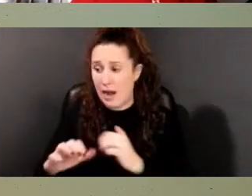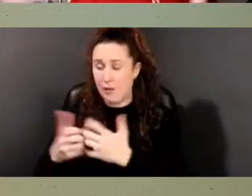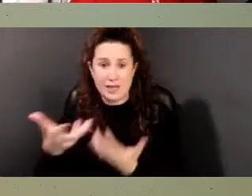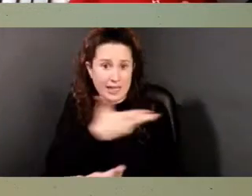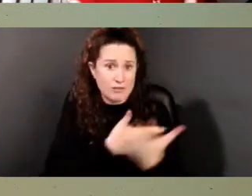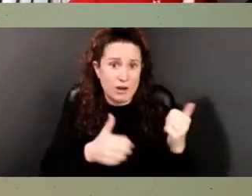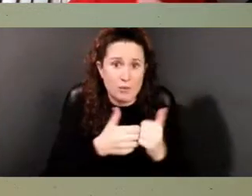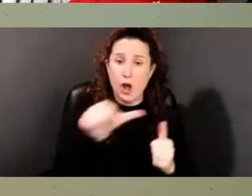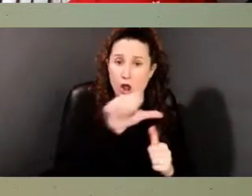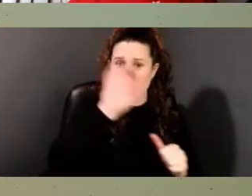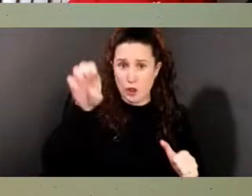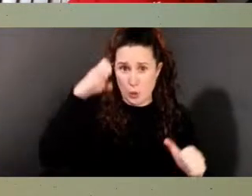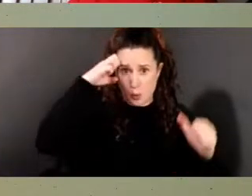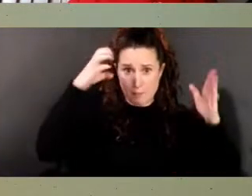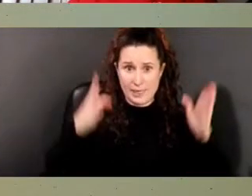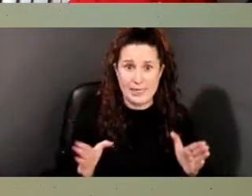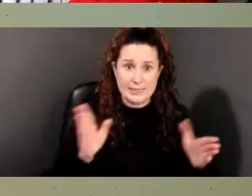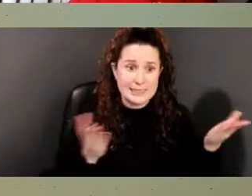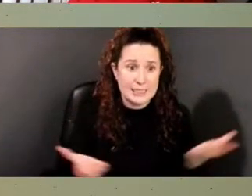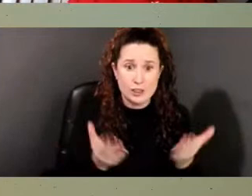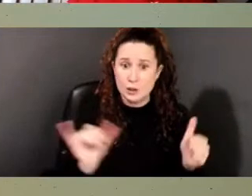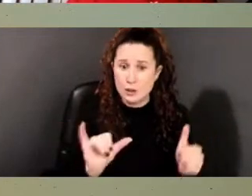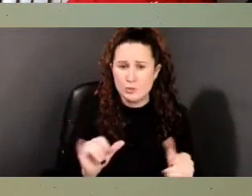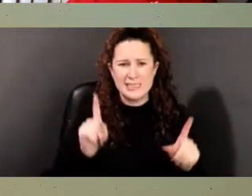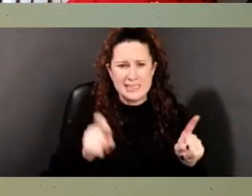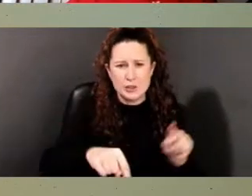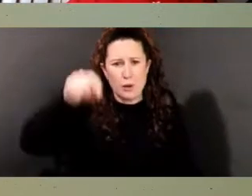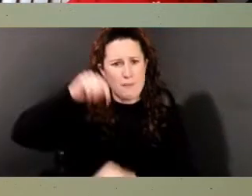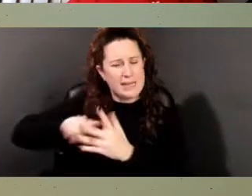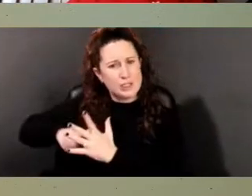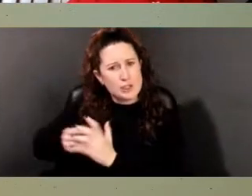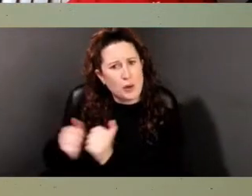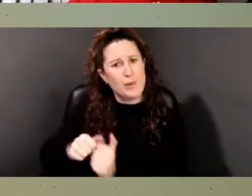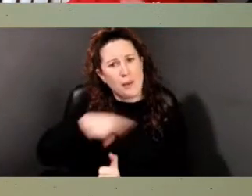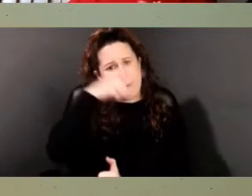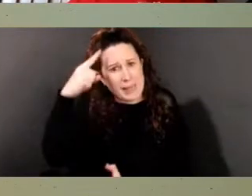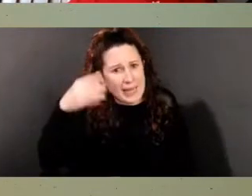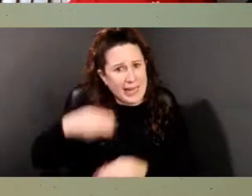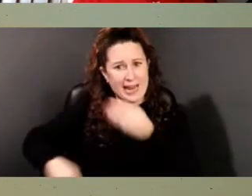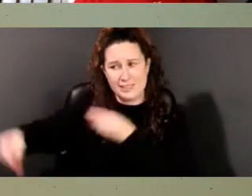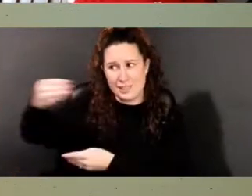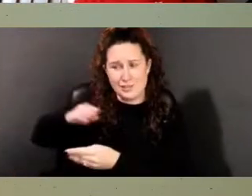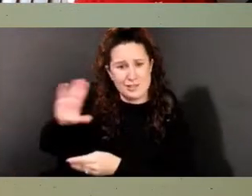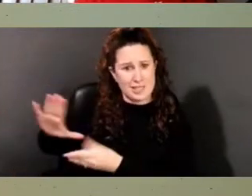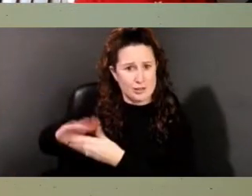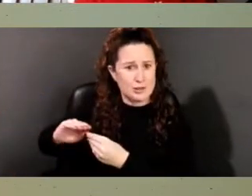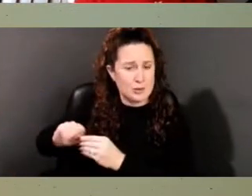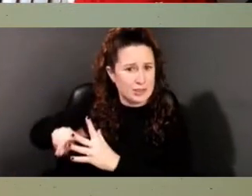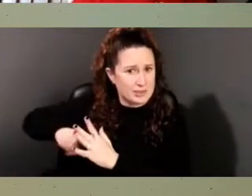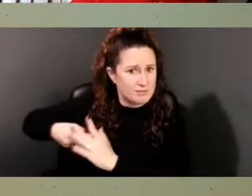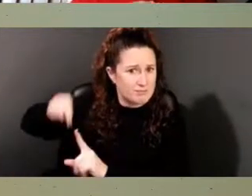well. So we have to start with their stories and black ancestors. Next slide please.